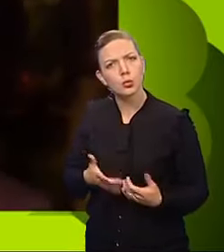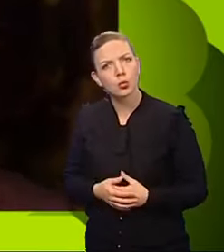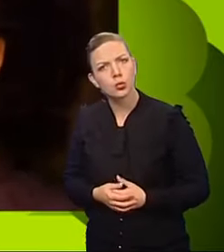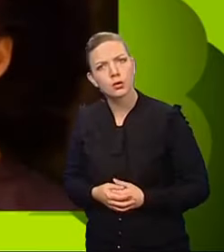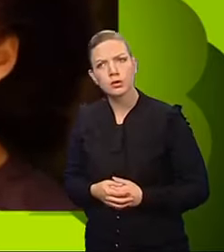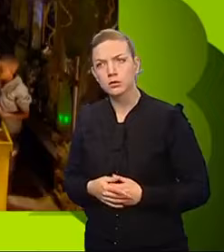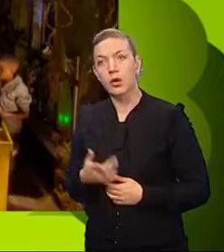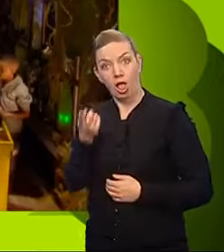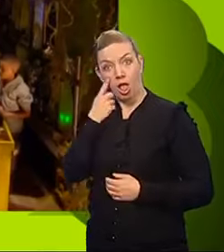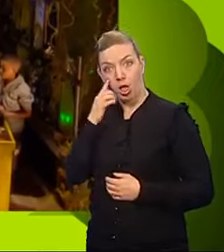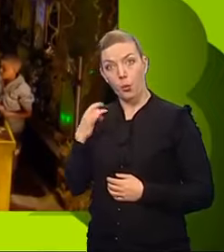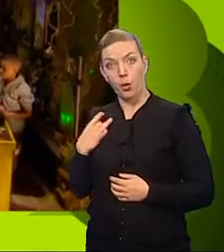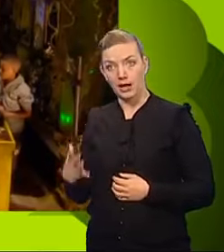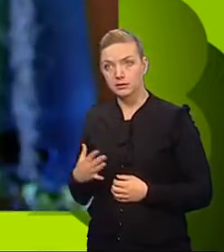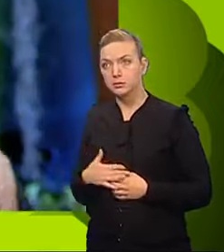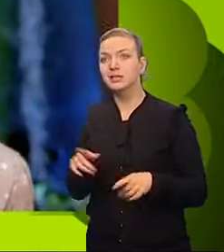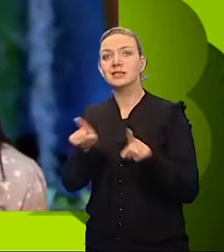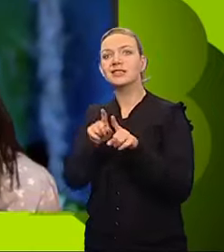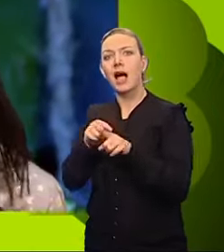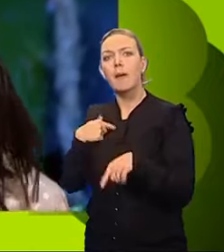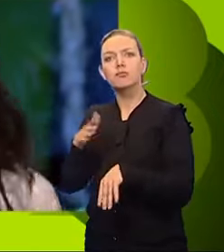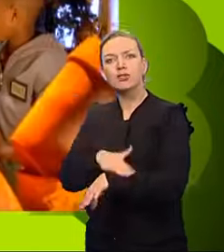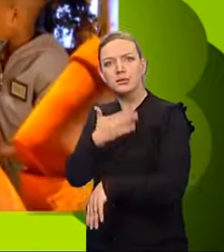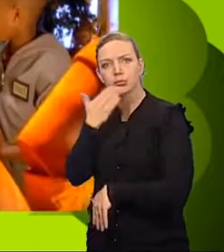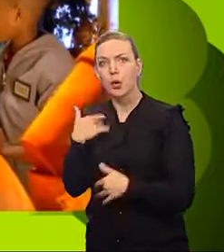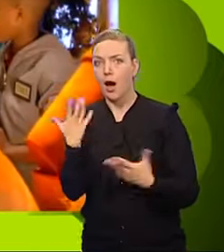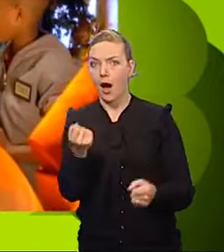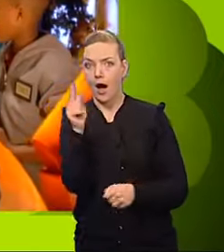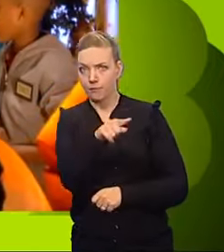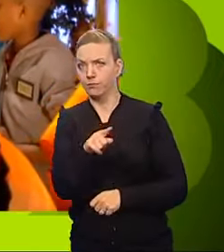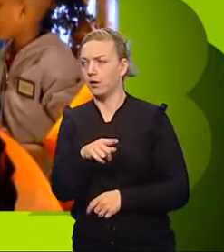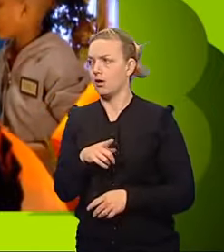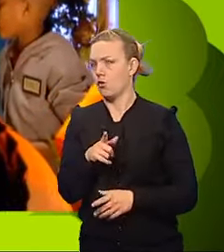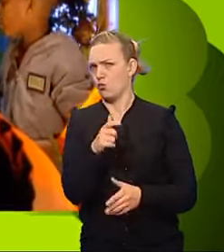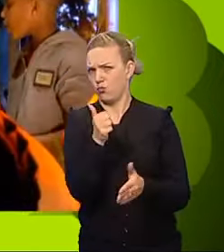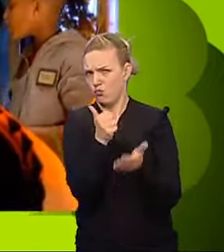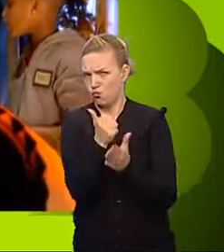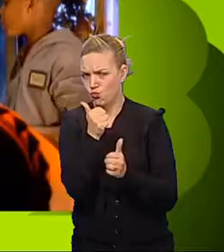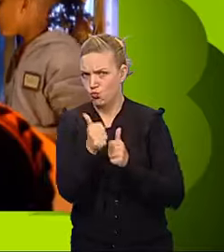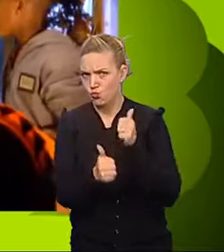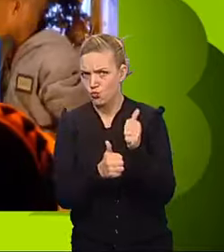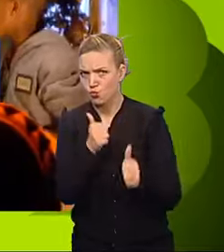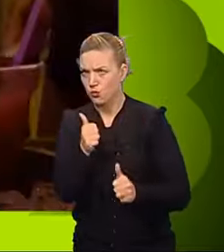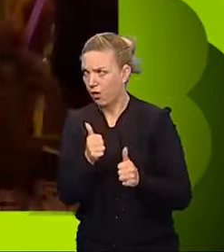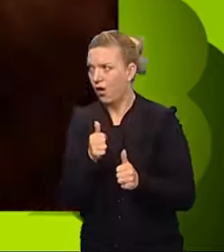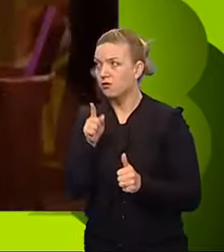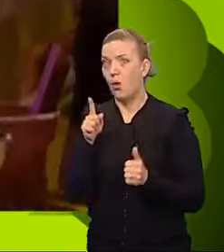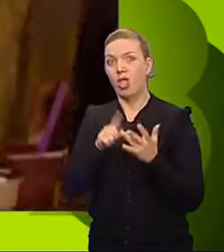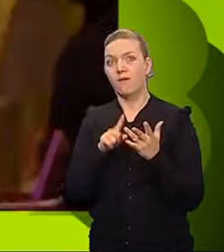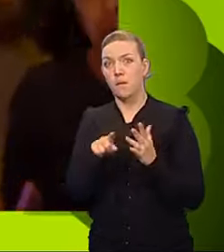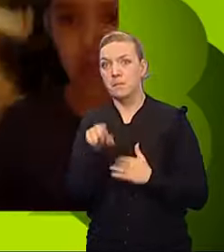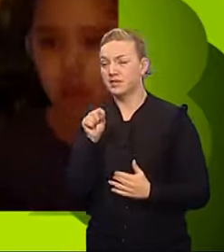Should we try white, then? Green, we haven't done green, have we? Yeah, we have. we try white? Brilliant. And it was all Olivia's choice.